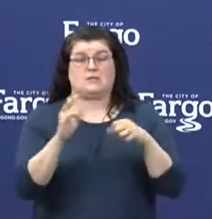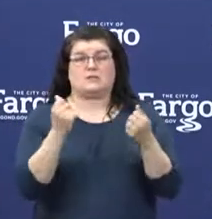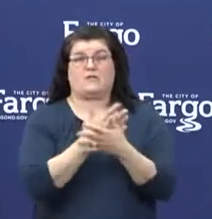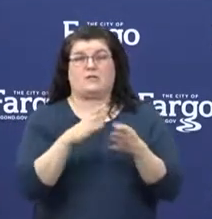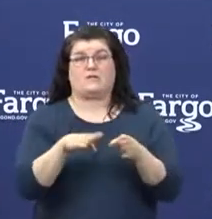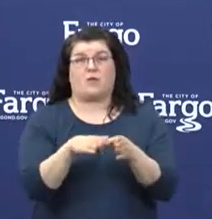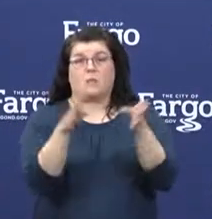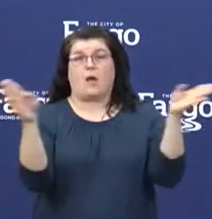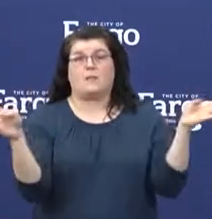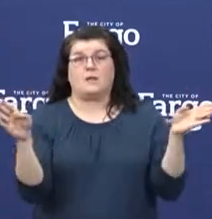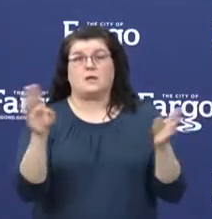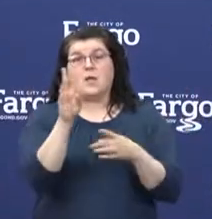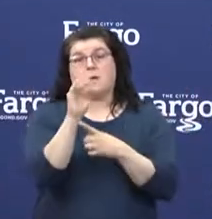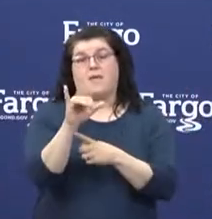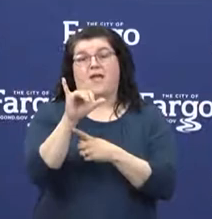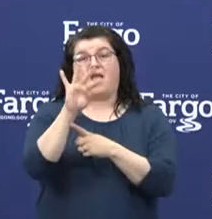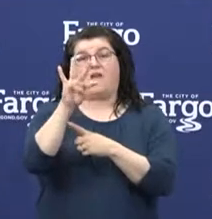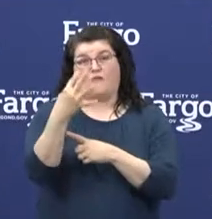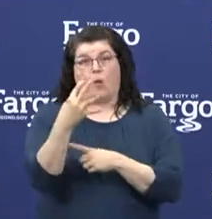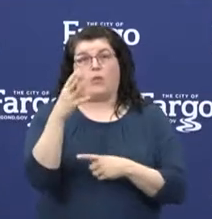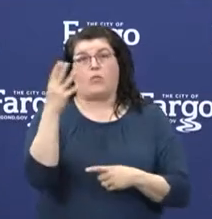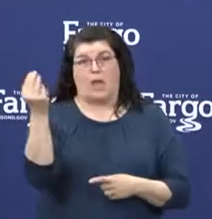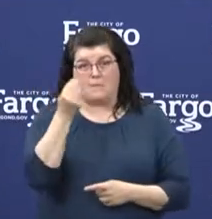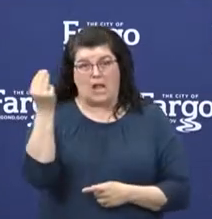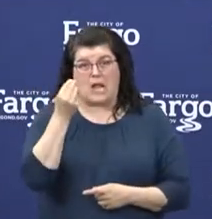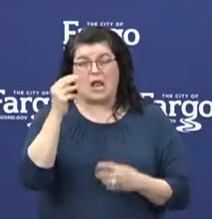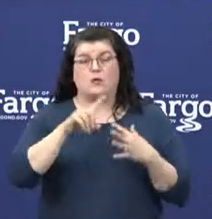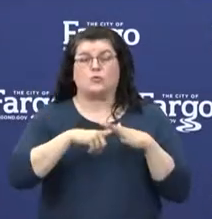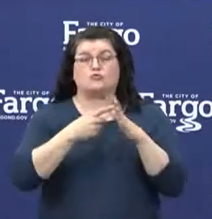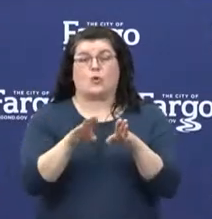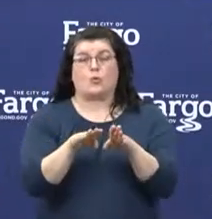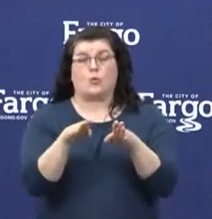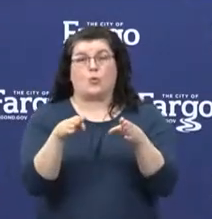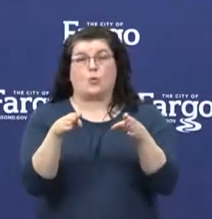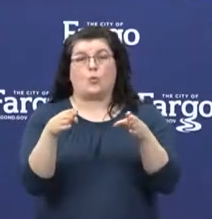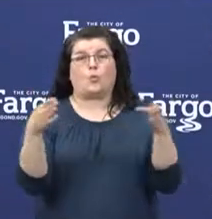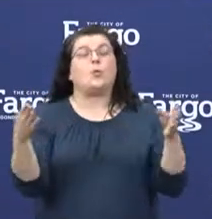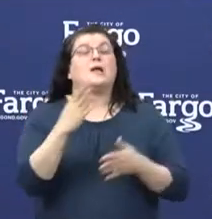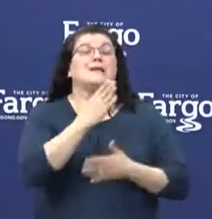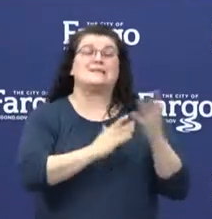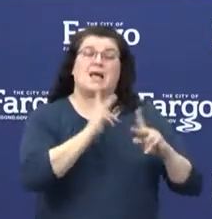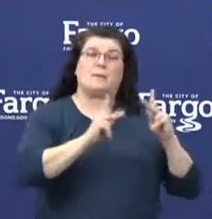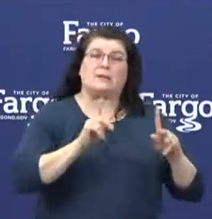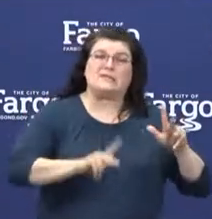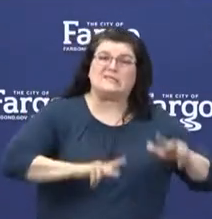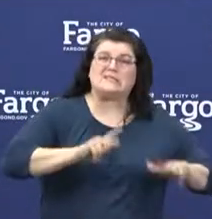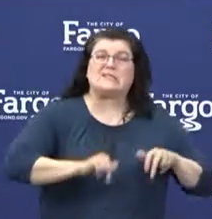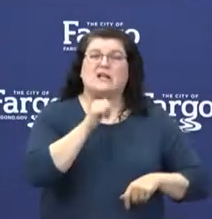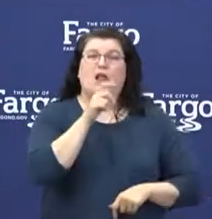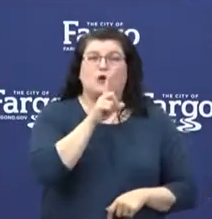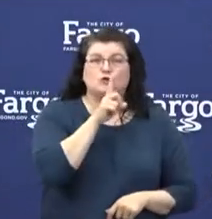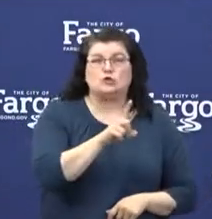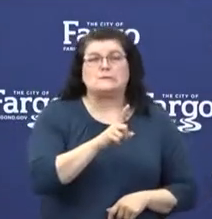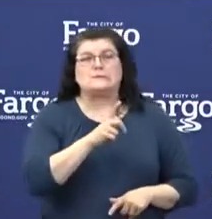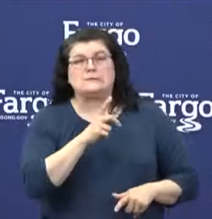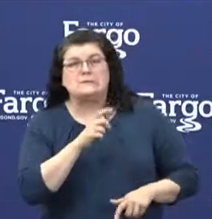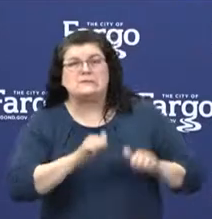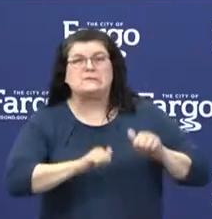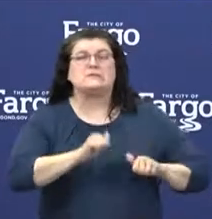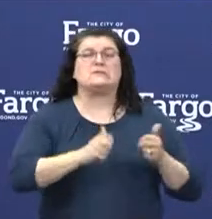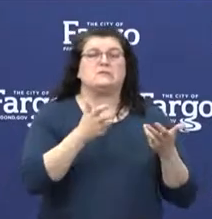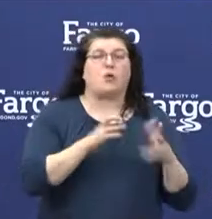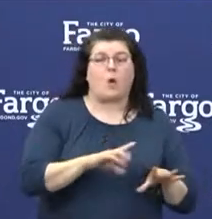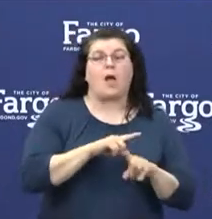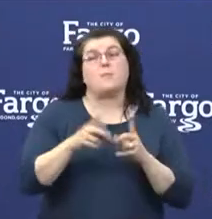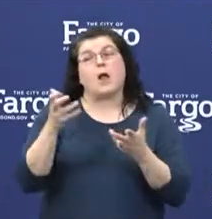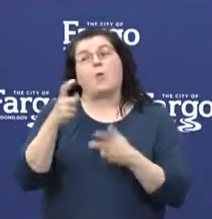Monday, May 4th. I know some people are a little uneasy about reopening at this time, and I want them to know